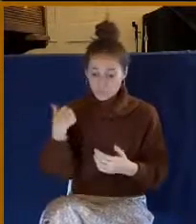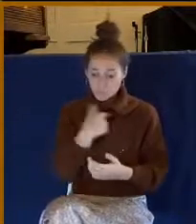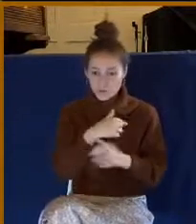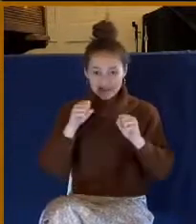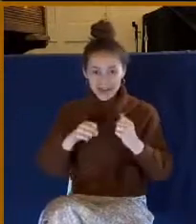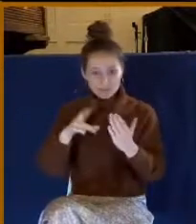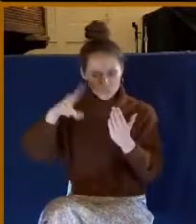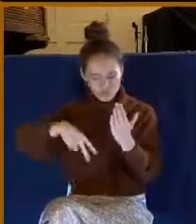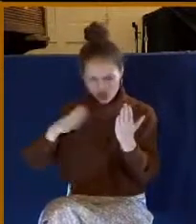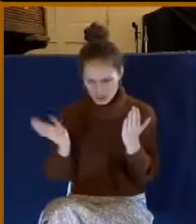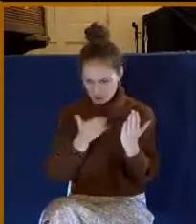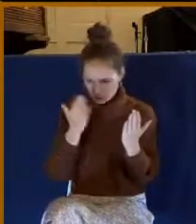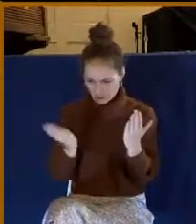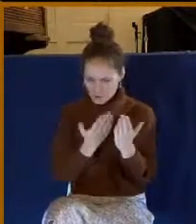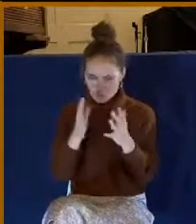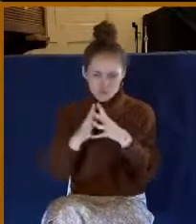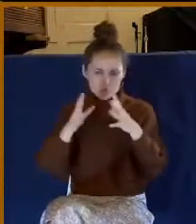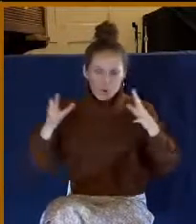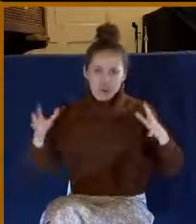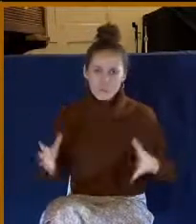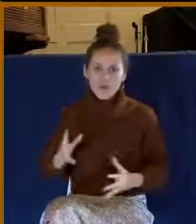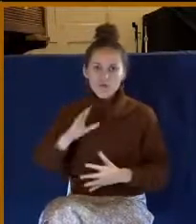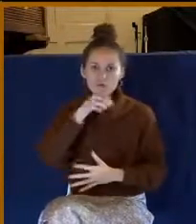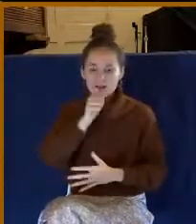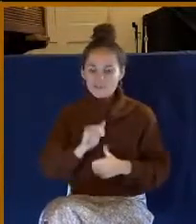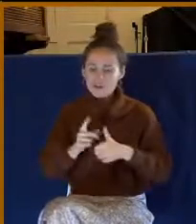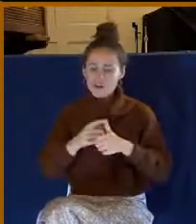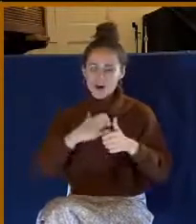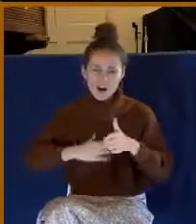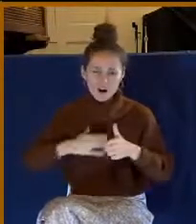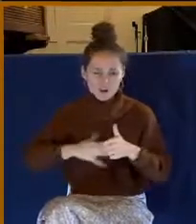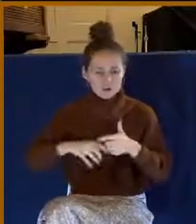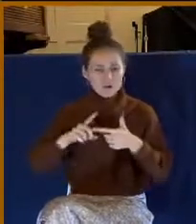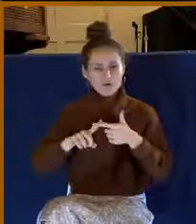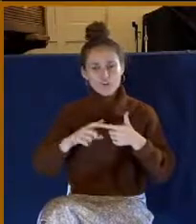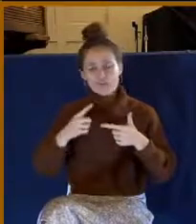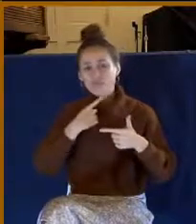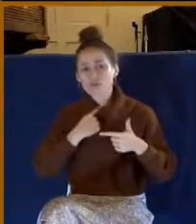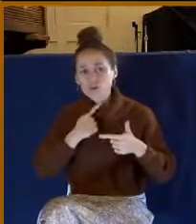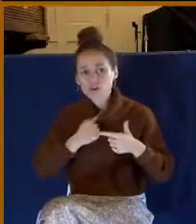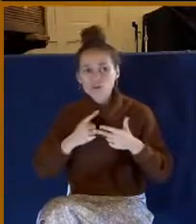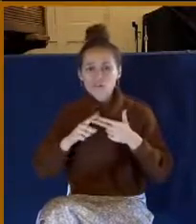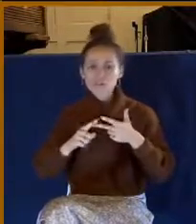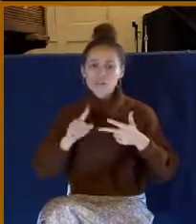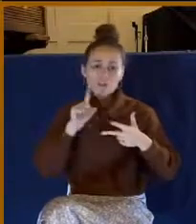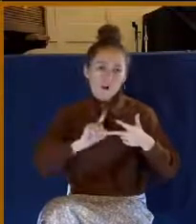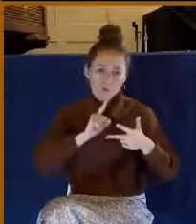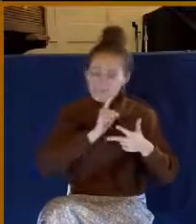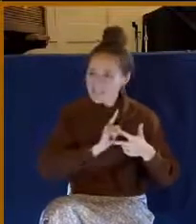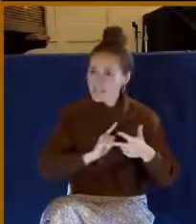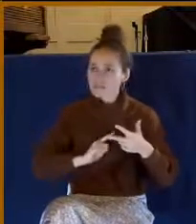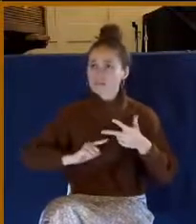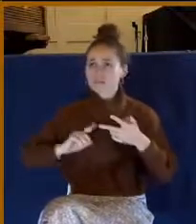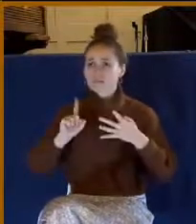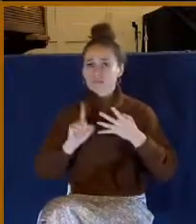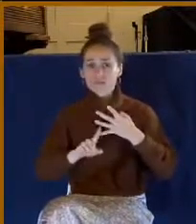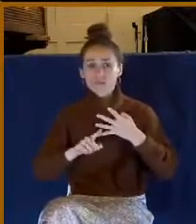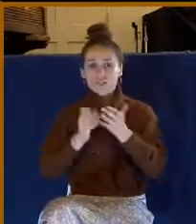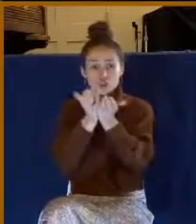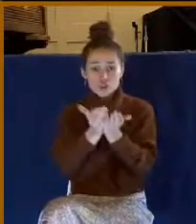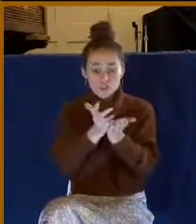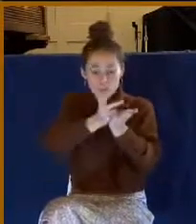Christ and the gospel. He suffered hunger. He suffered thirst, loneliness, shipwreck, imprisonment, robbery, stonings,